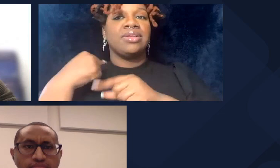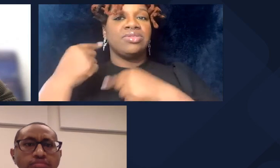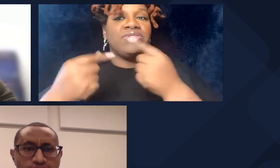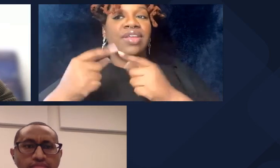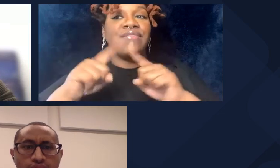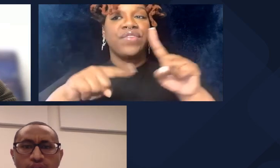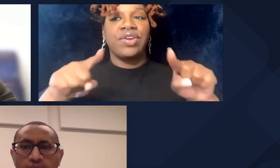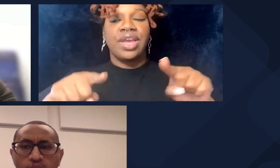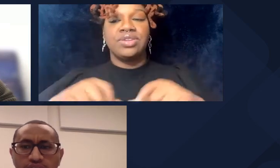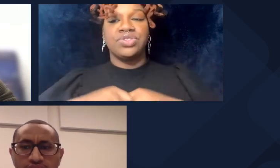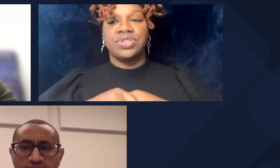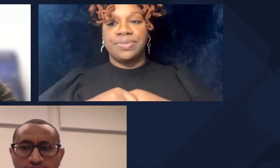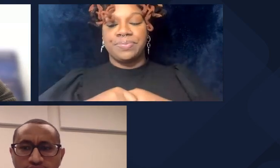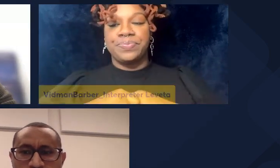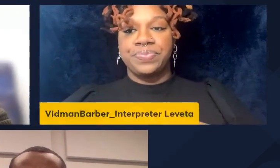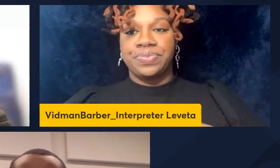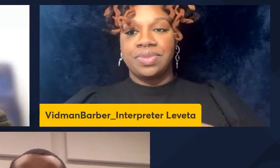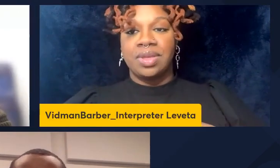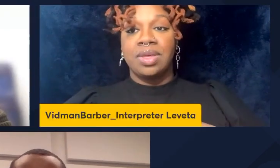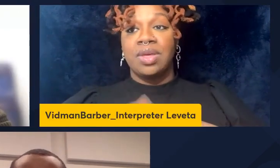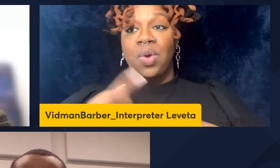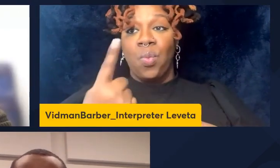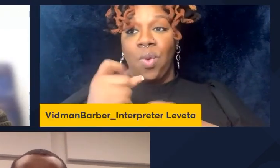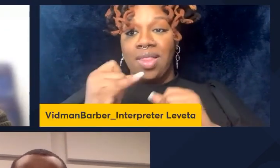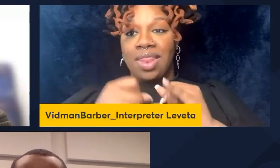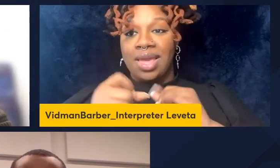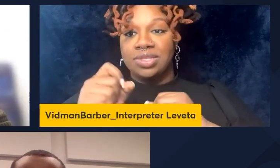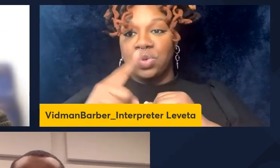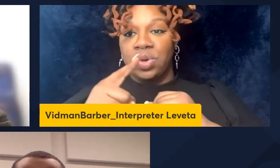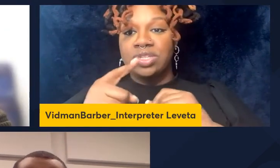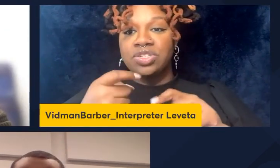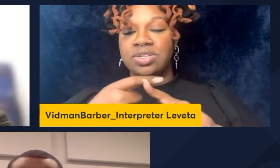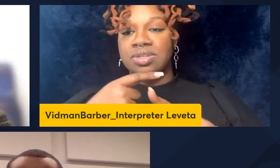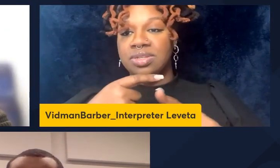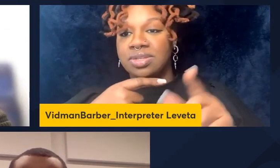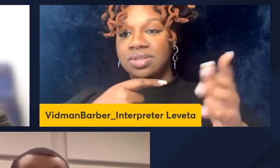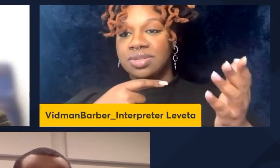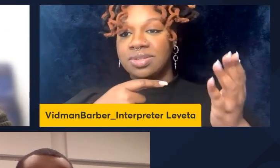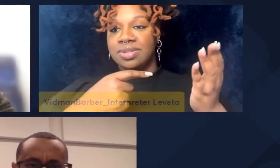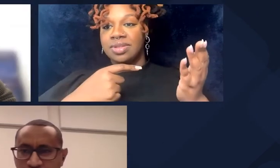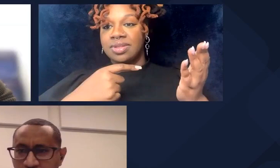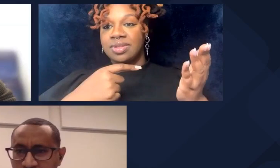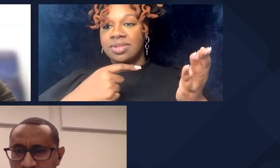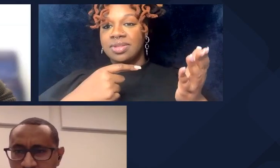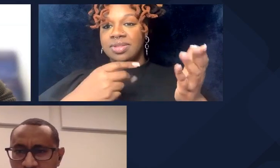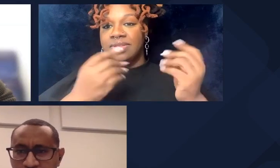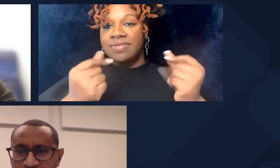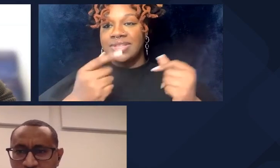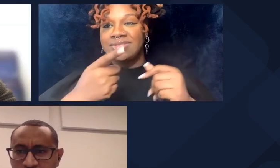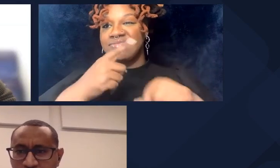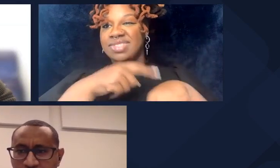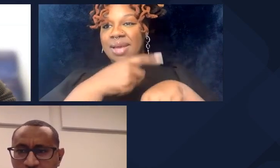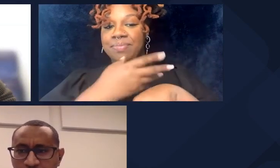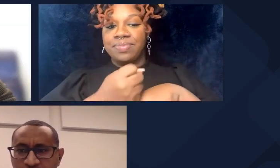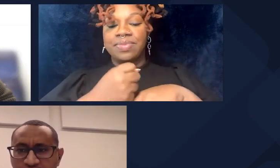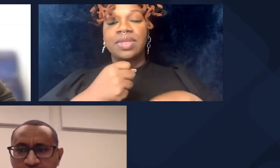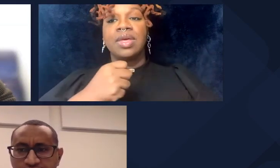yeah one last question from Irina I think we could take it pretty quick because we are already out of time